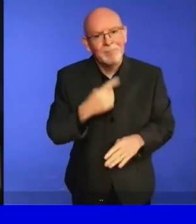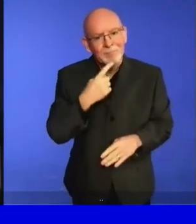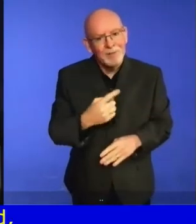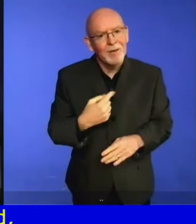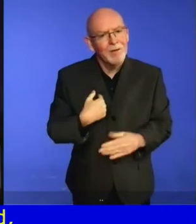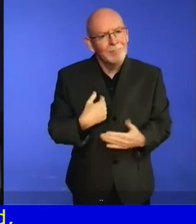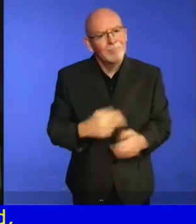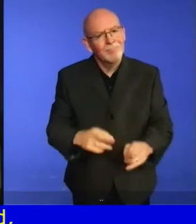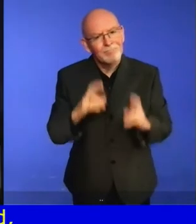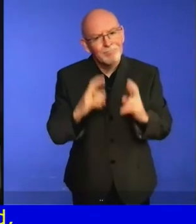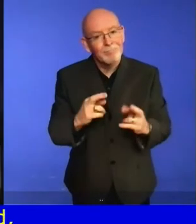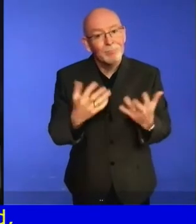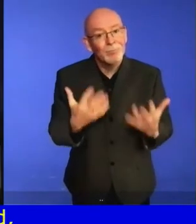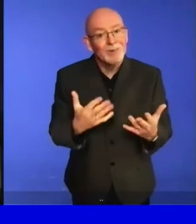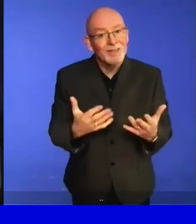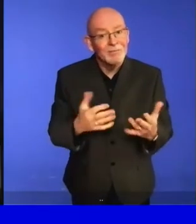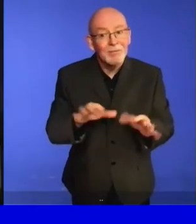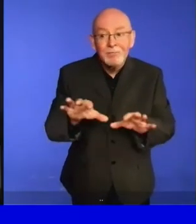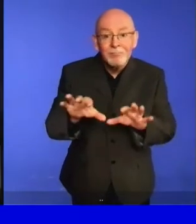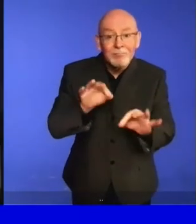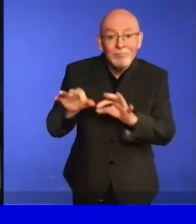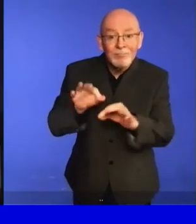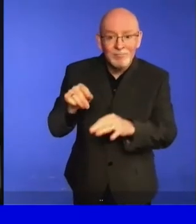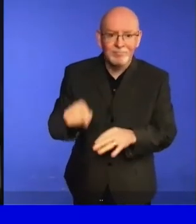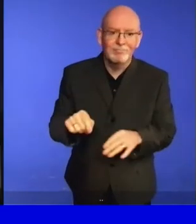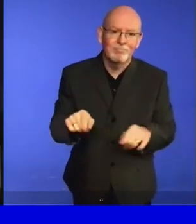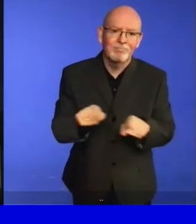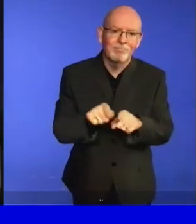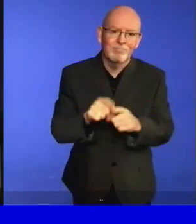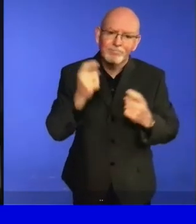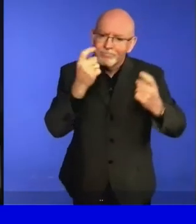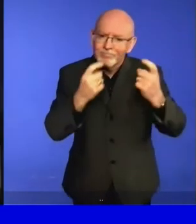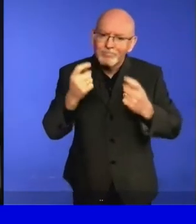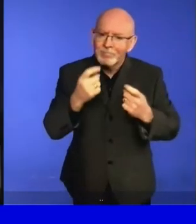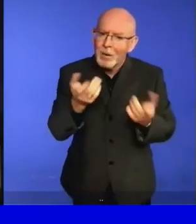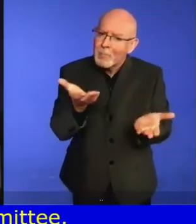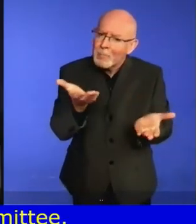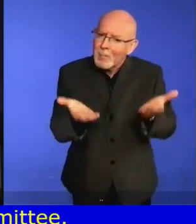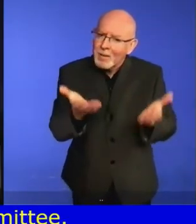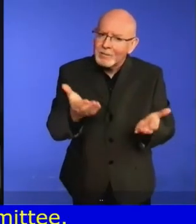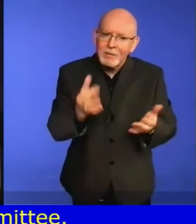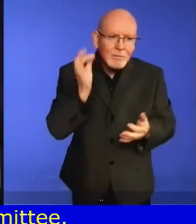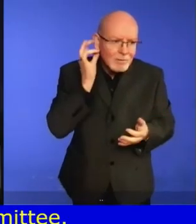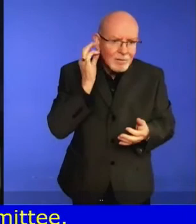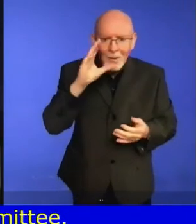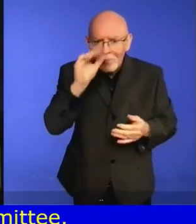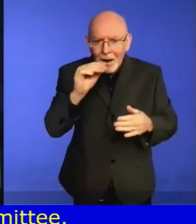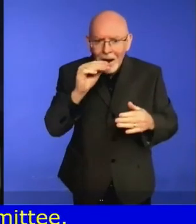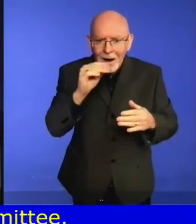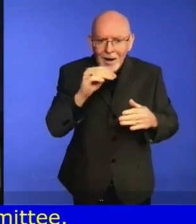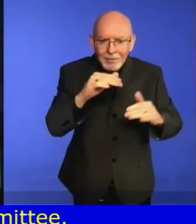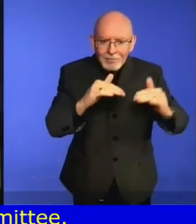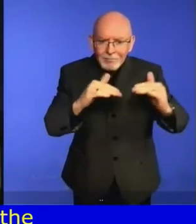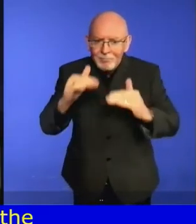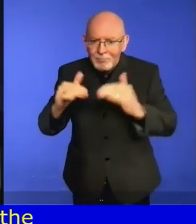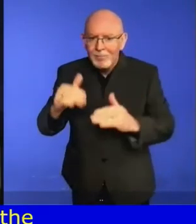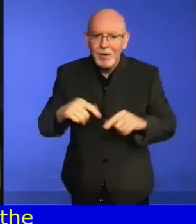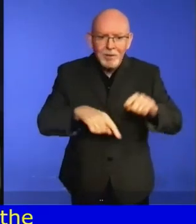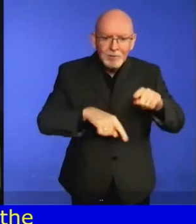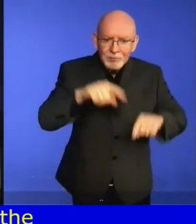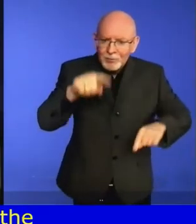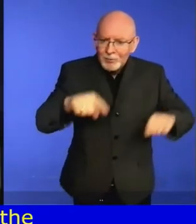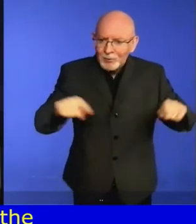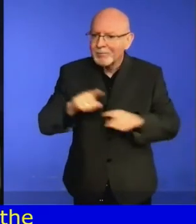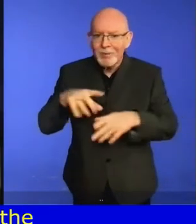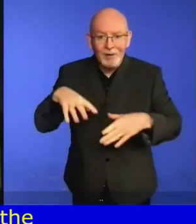of engaging with states parties in person again, and I also look forward to the next few days to continue this dialogue